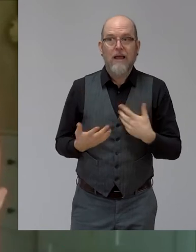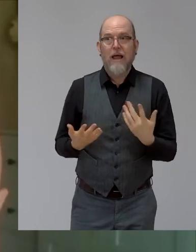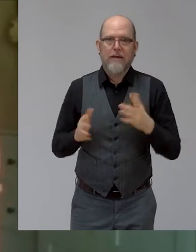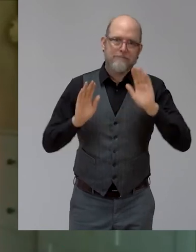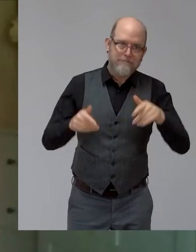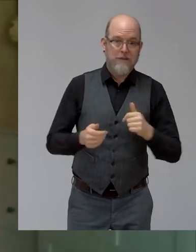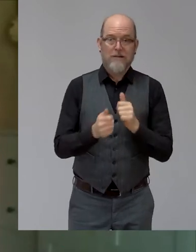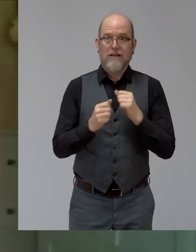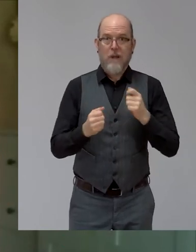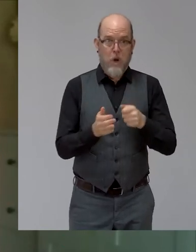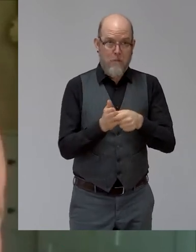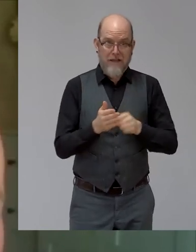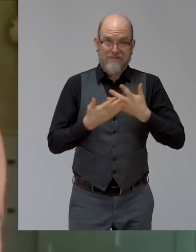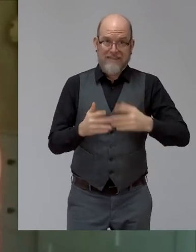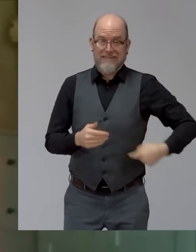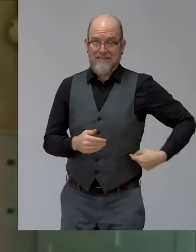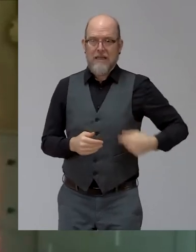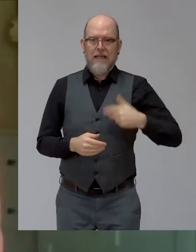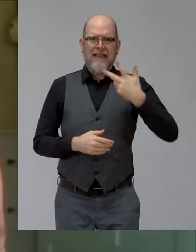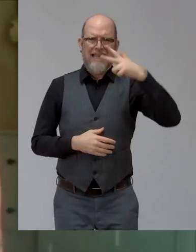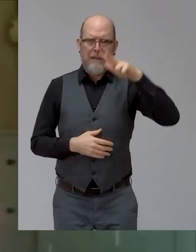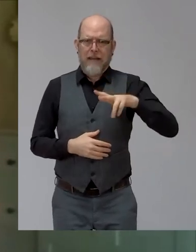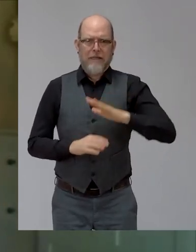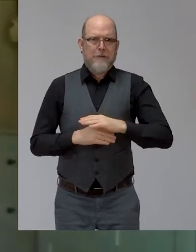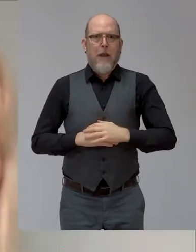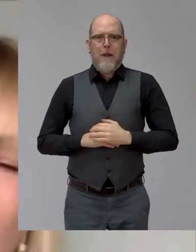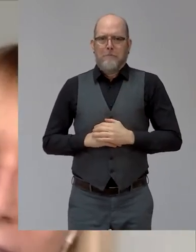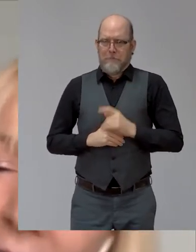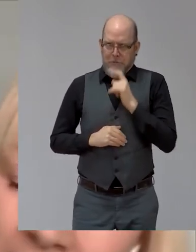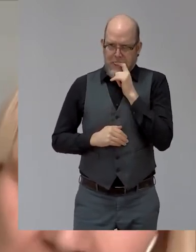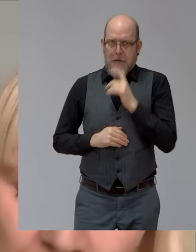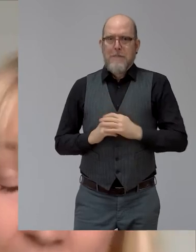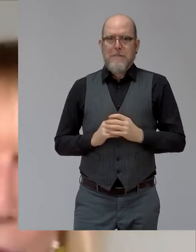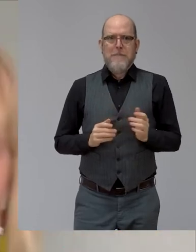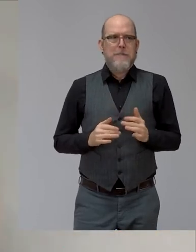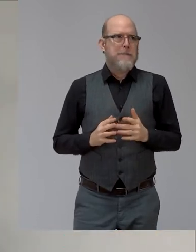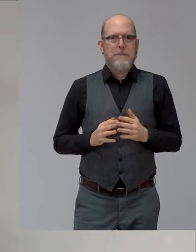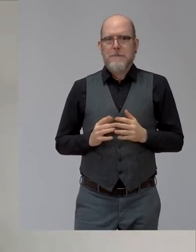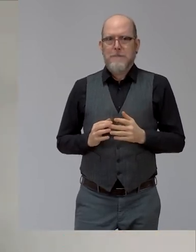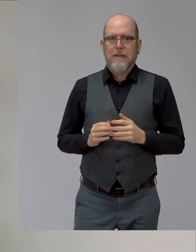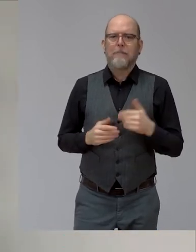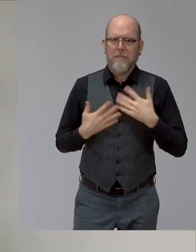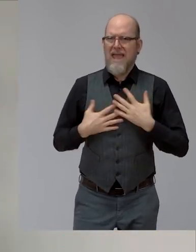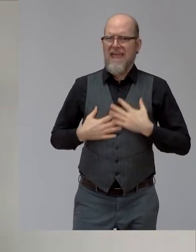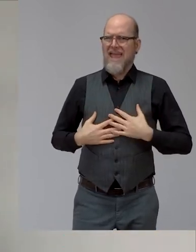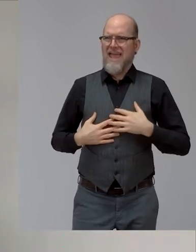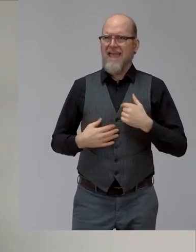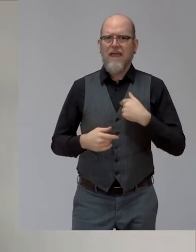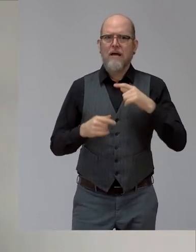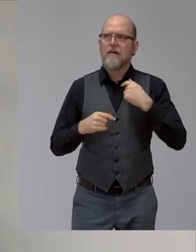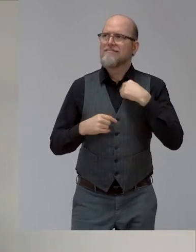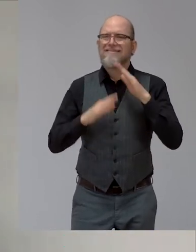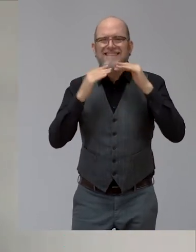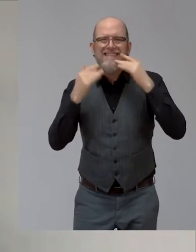better for everyone around me that I just exercise. Yeah. I know what mean. Like I, it's, it's part of keeping, keeping me